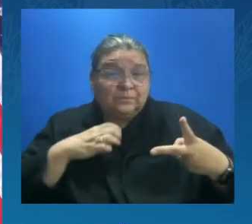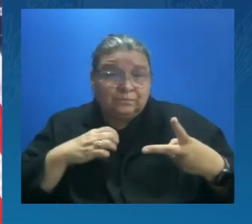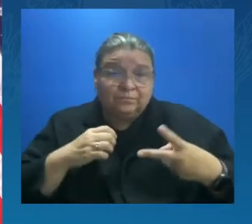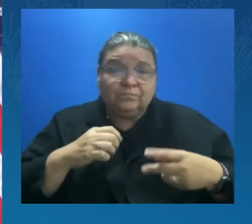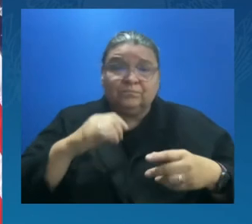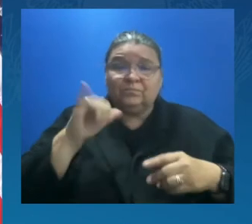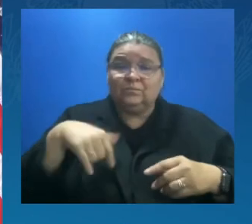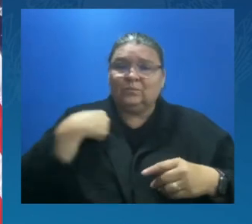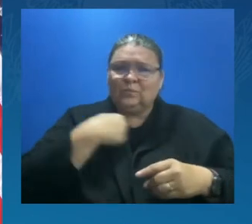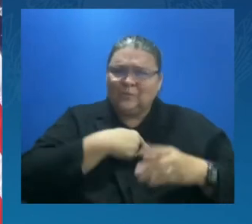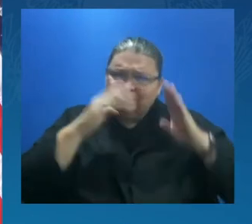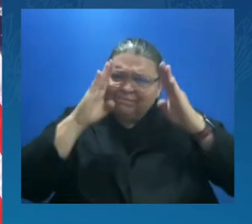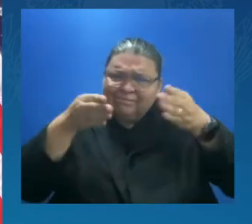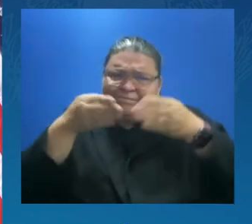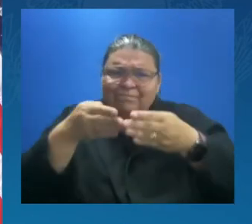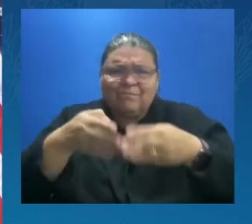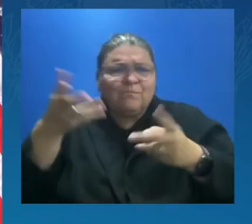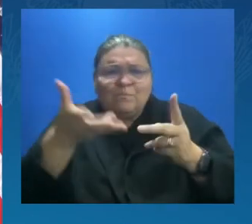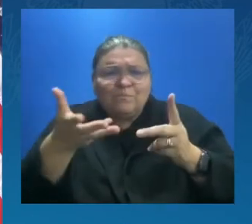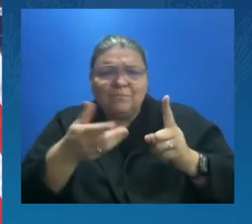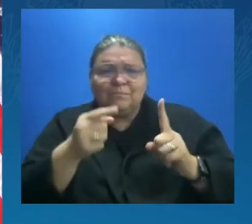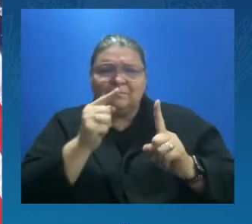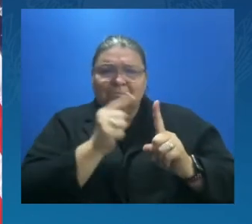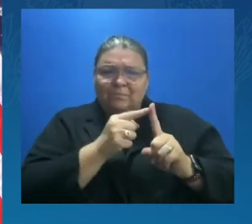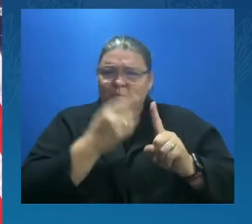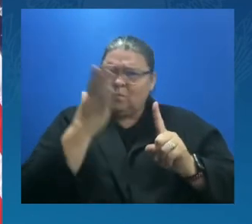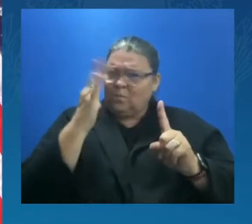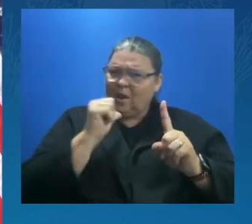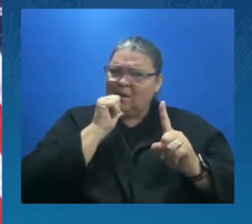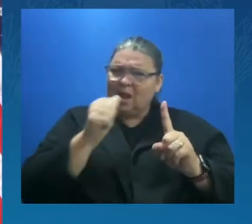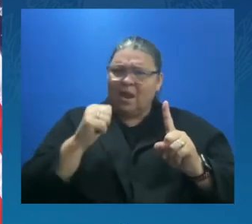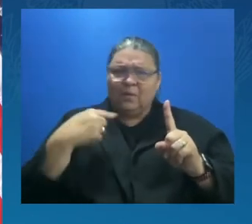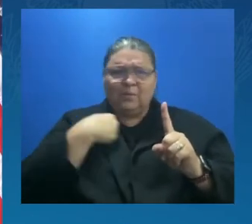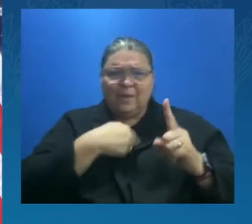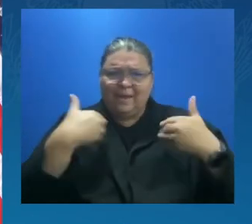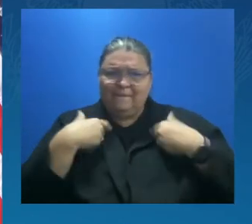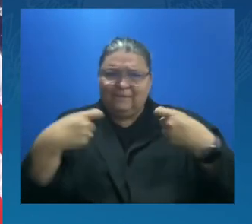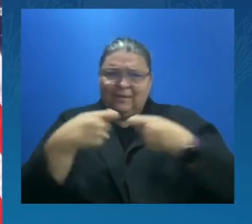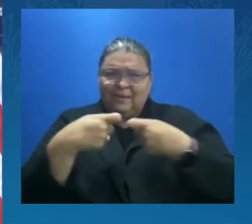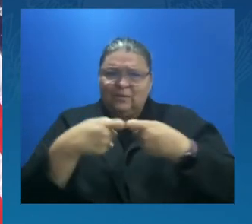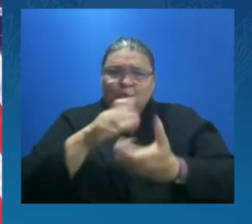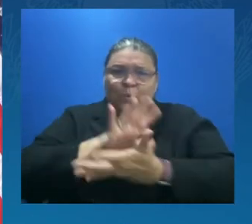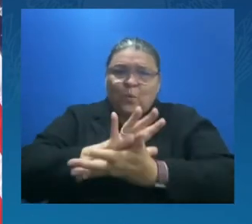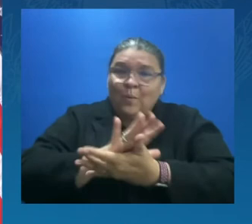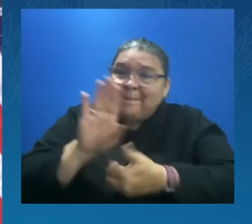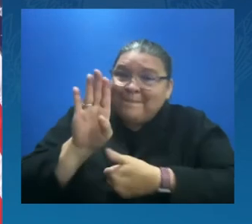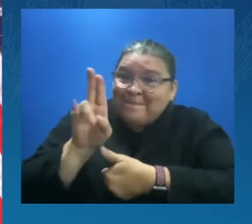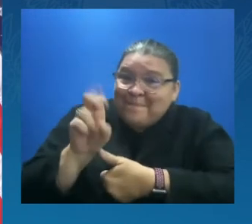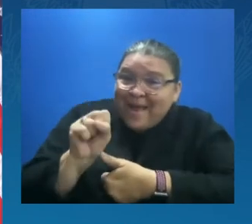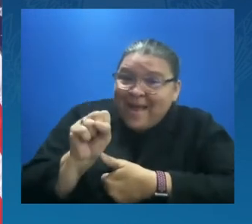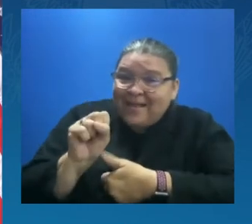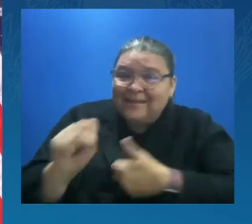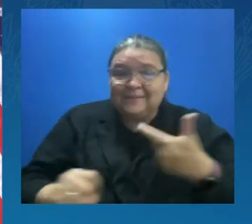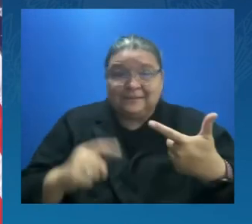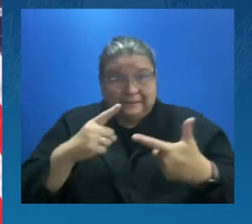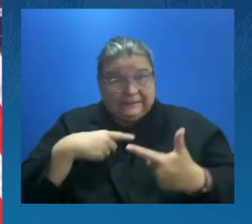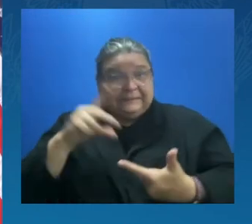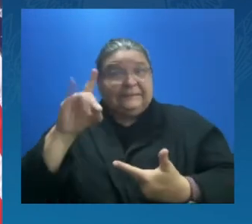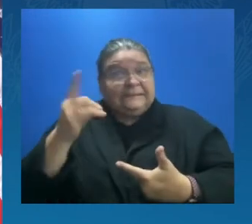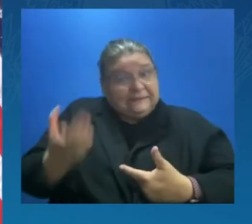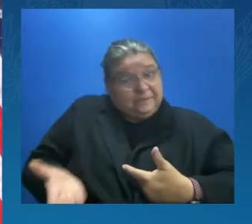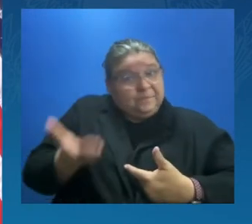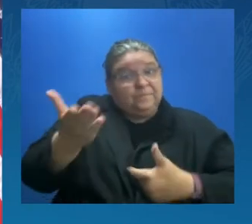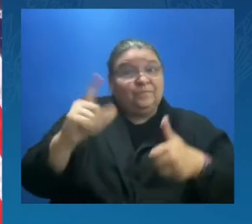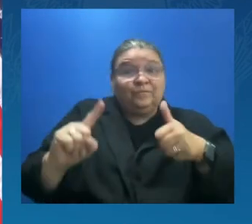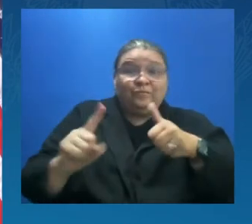the issue of electric school buses. And I was proud to introduce the first piece of legislation to electrify our nation's fleet